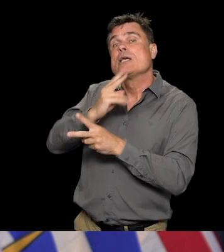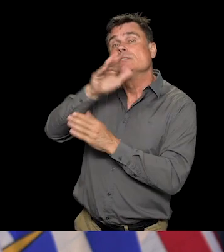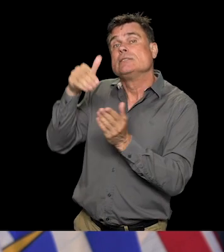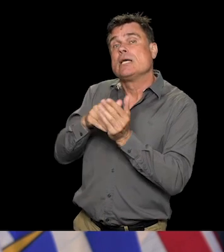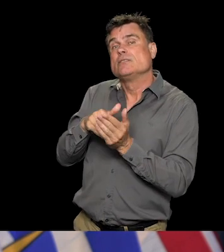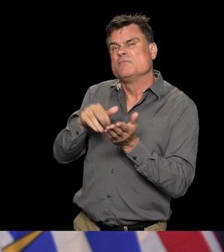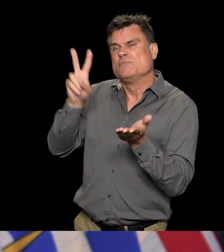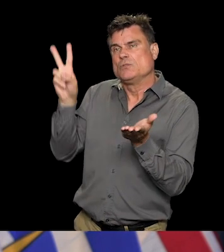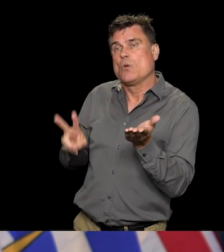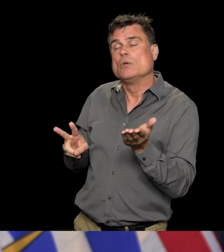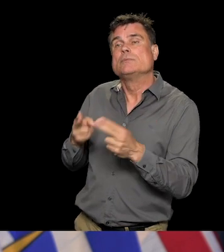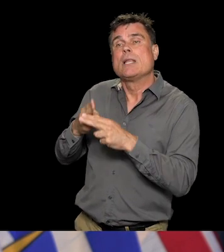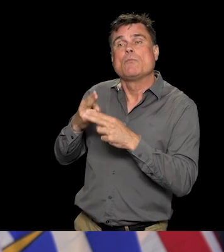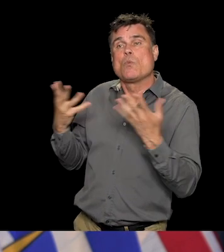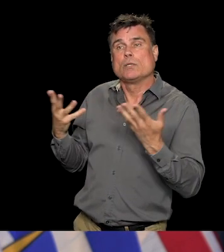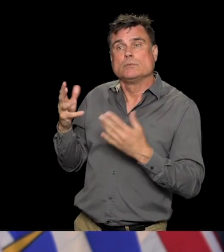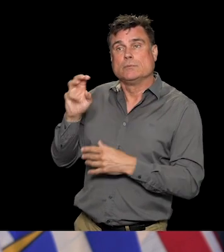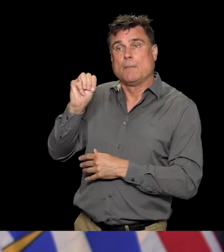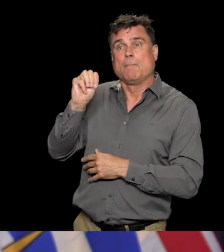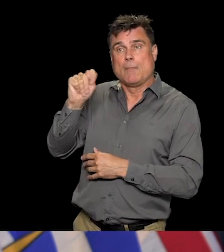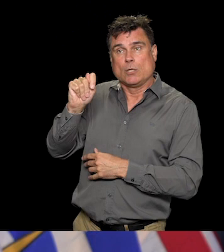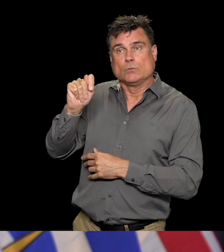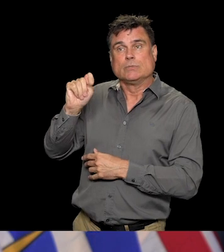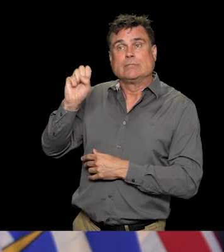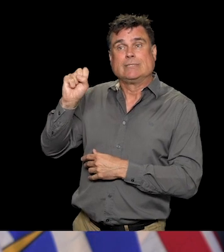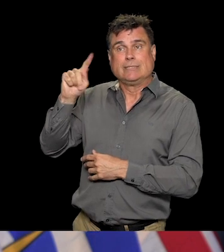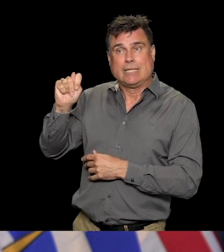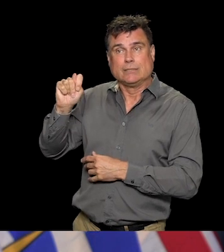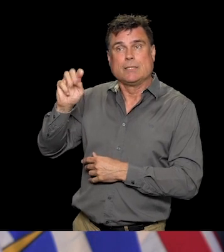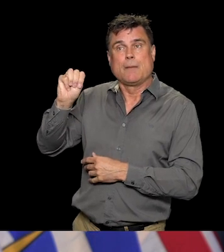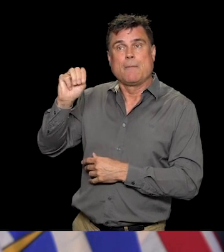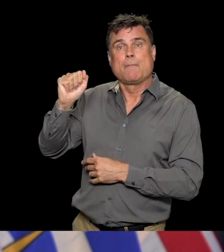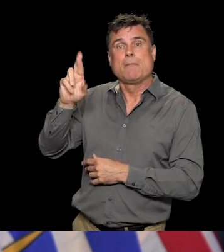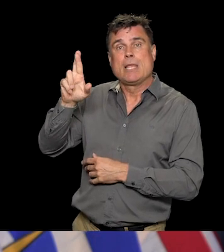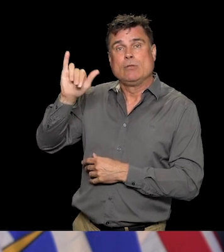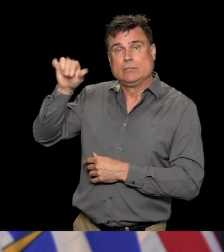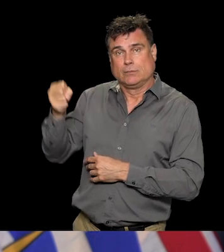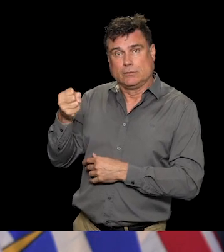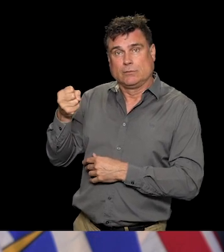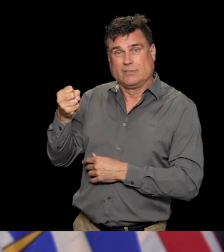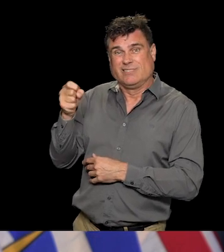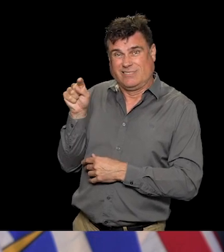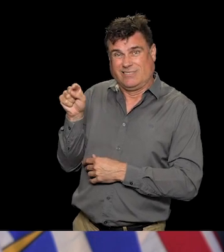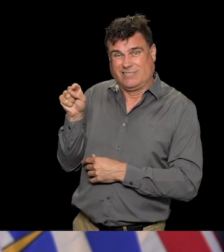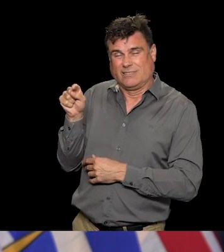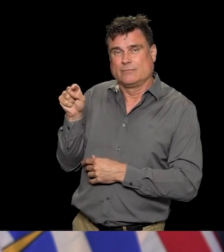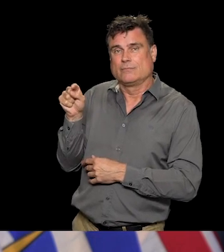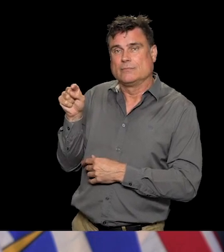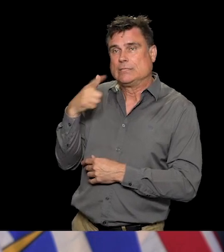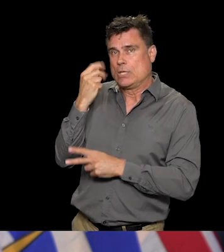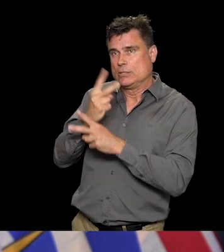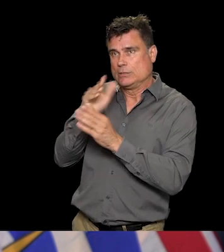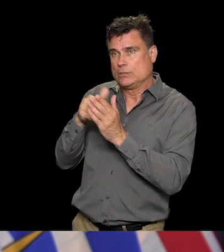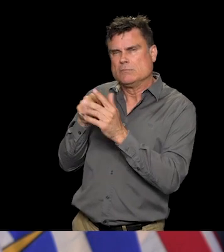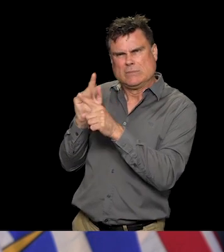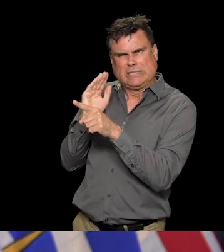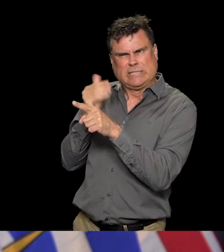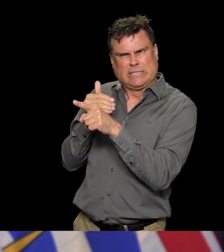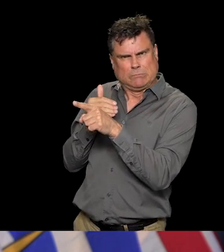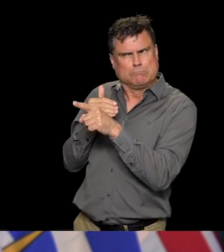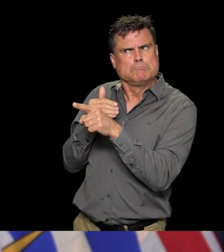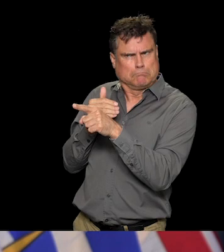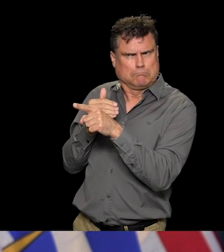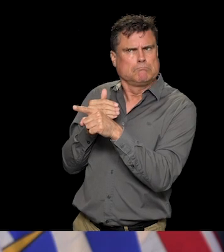sorry, yesterday, they updated their protocol that now allows family members who meet their guidelines